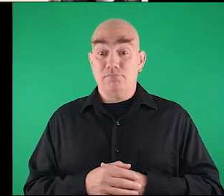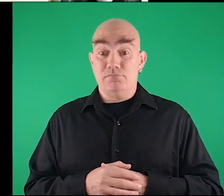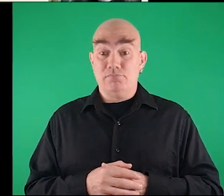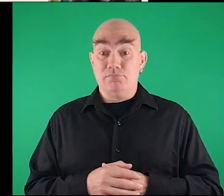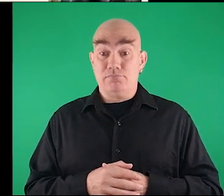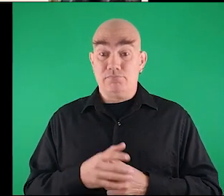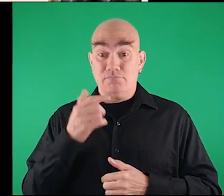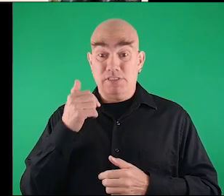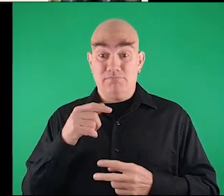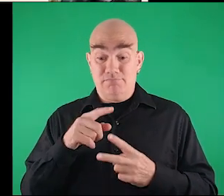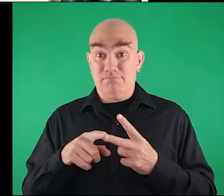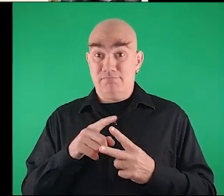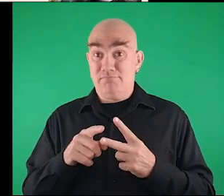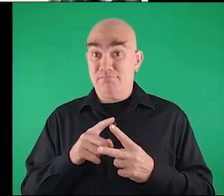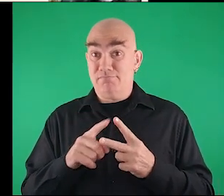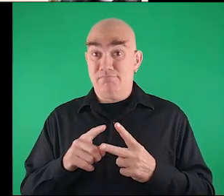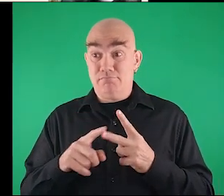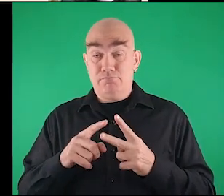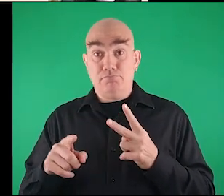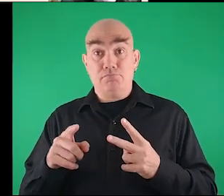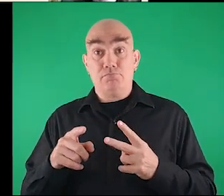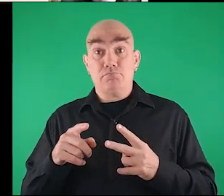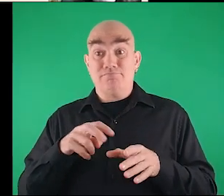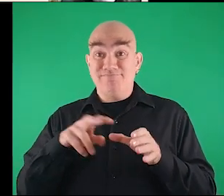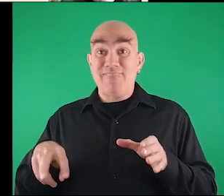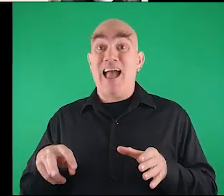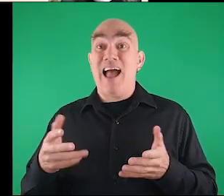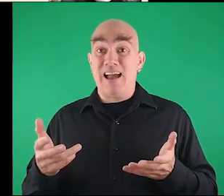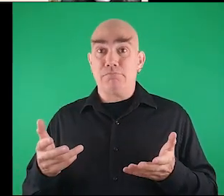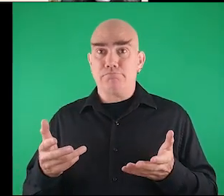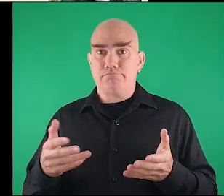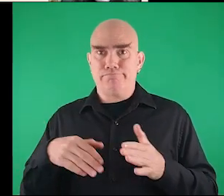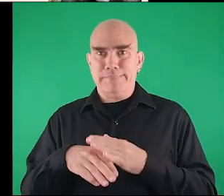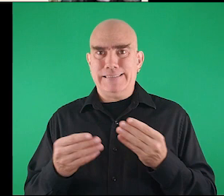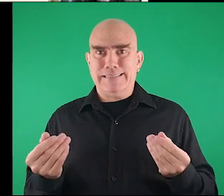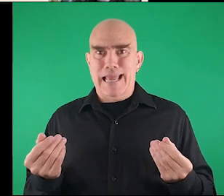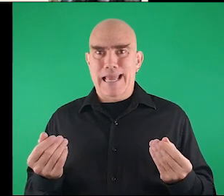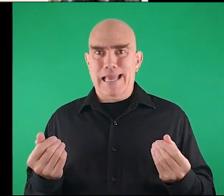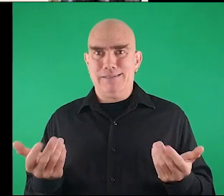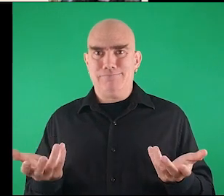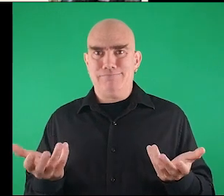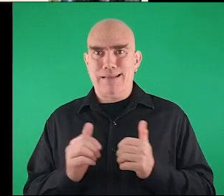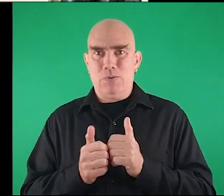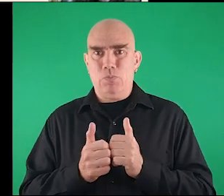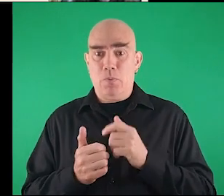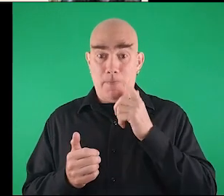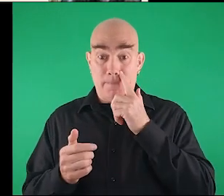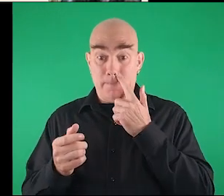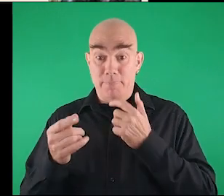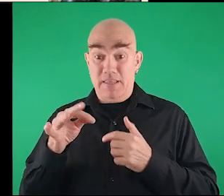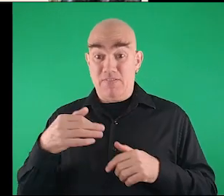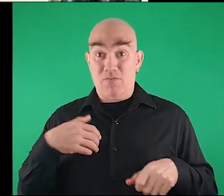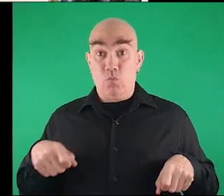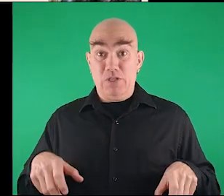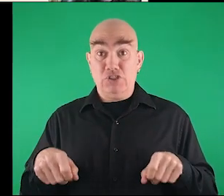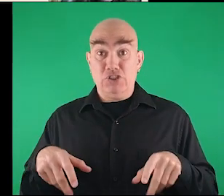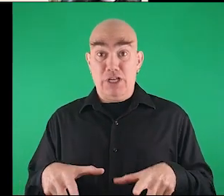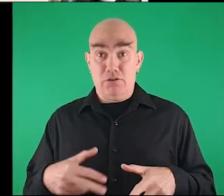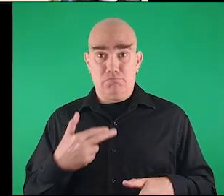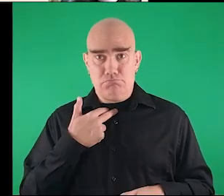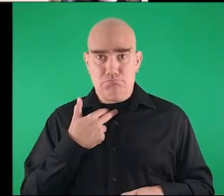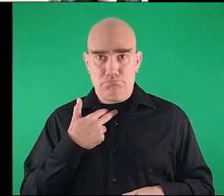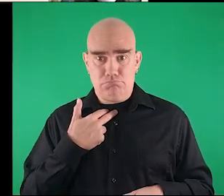have two alternatives go for the sun that cannot if you are a wheelchair